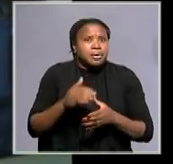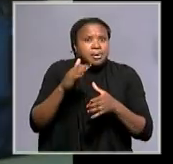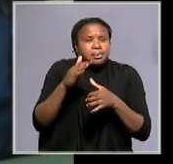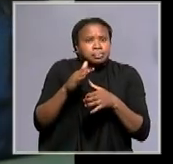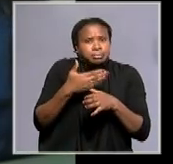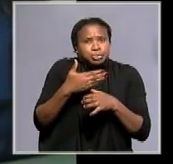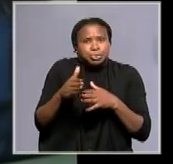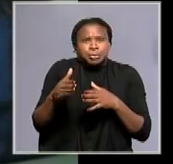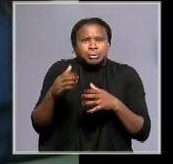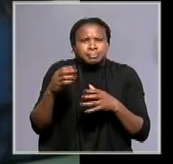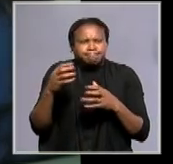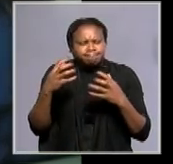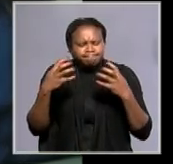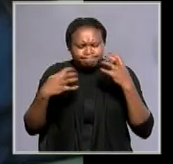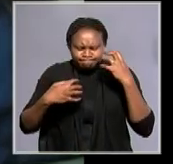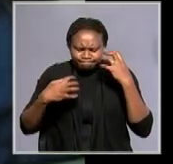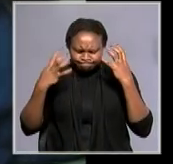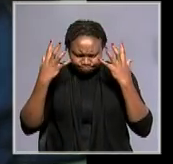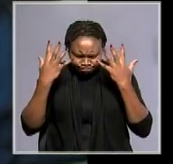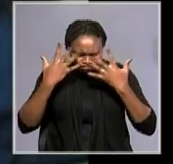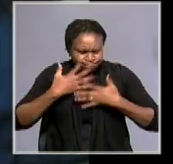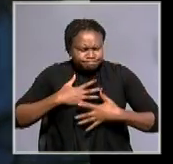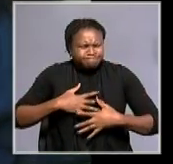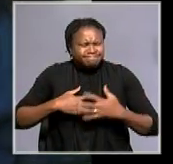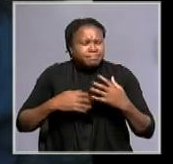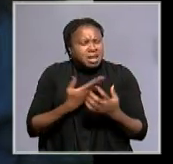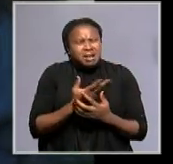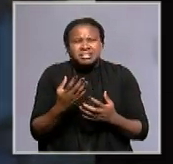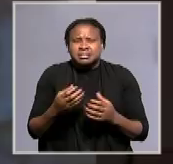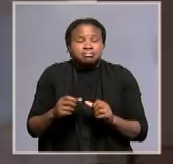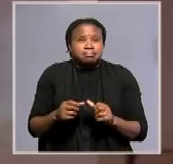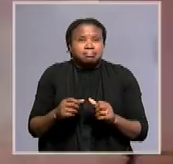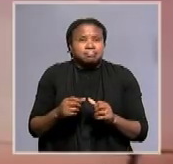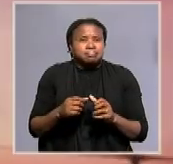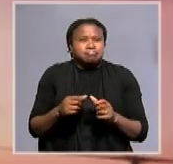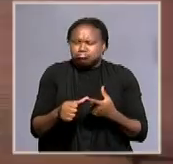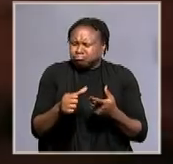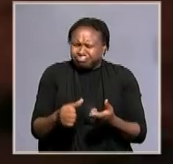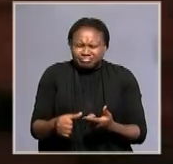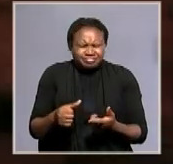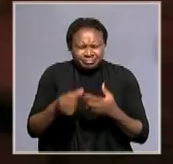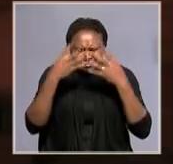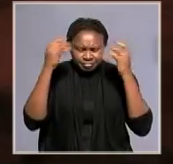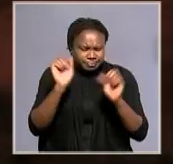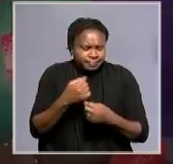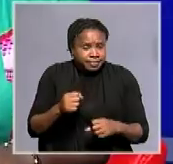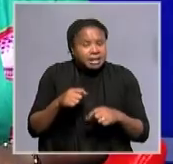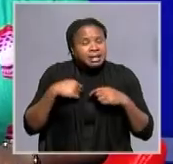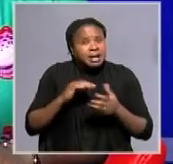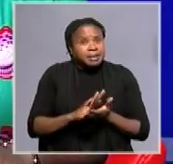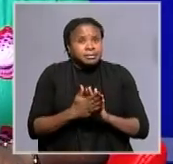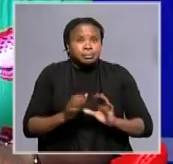traumatic process, it has made me a strong person.